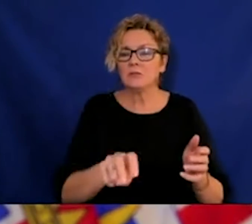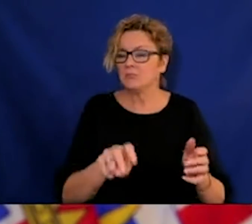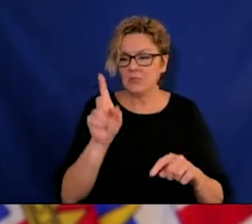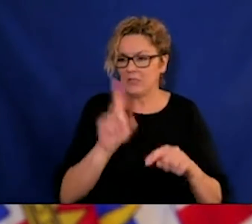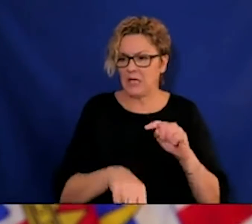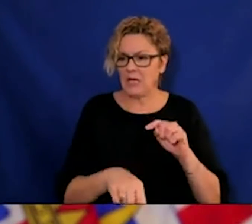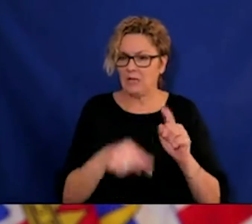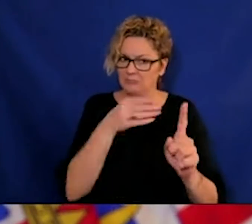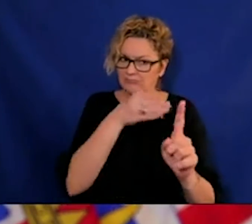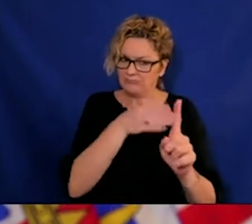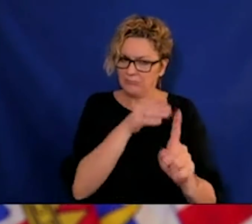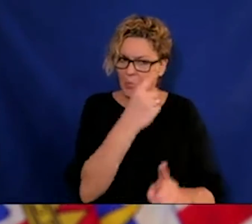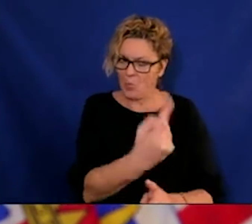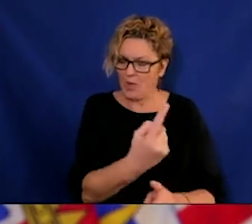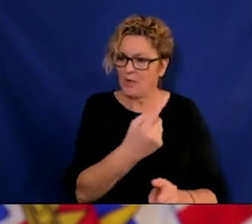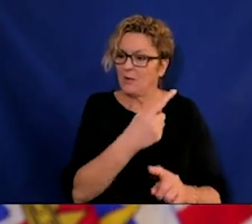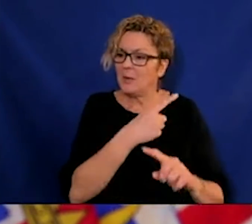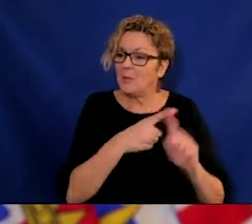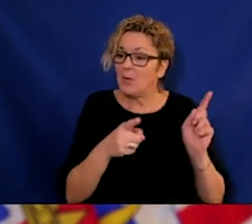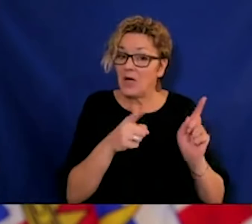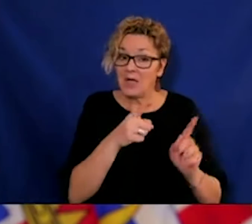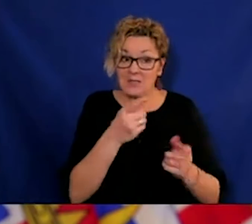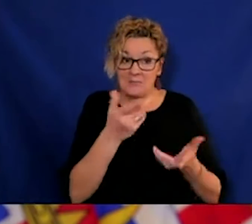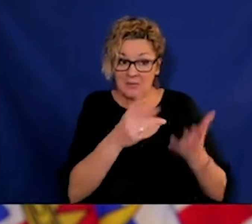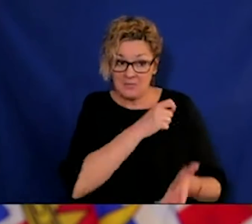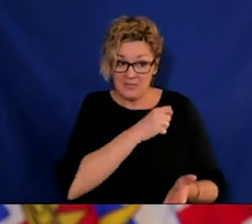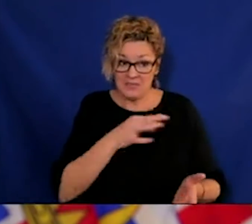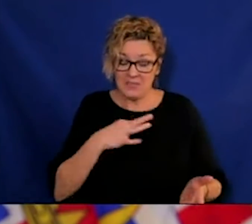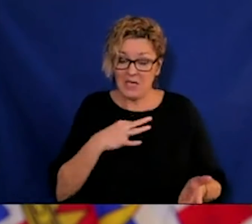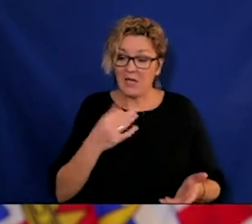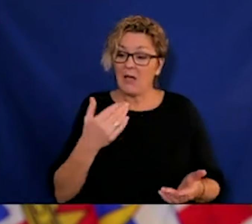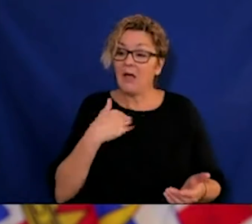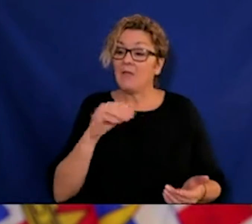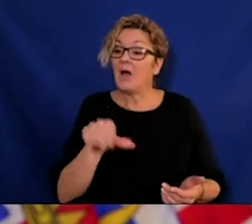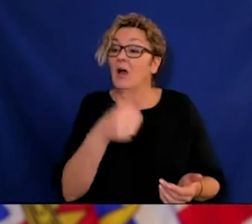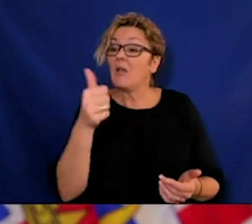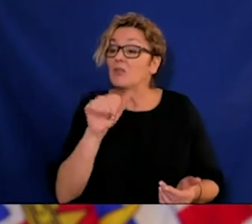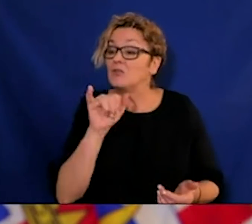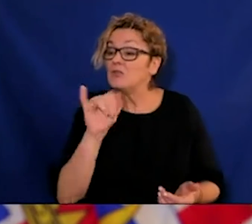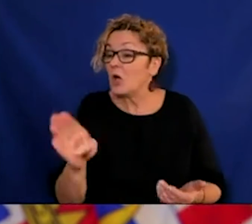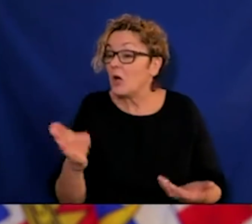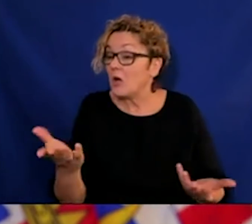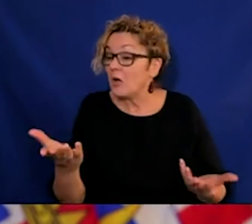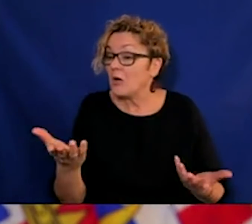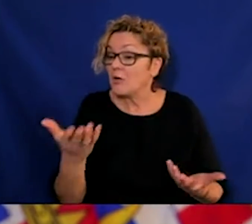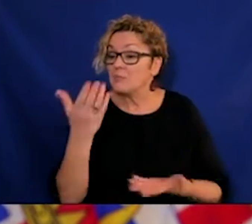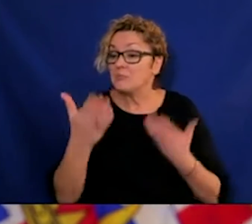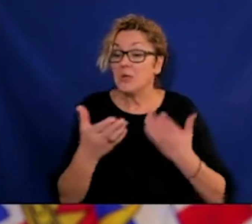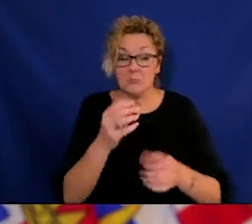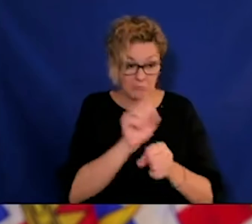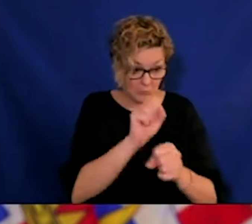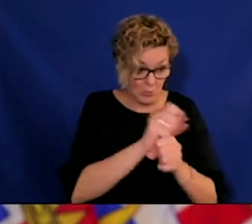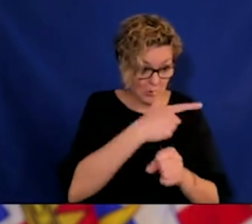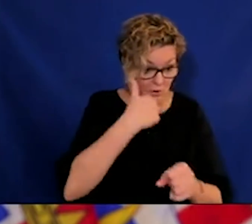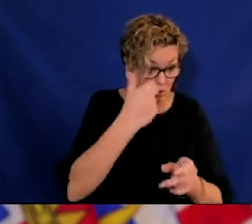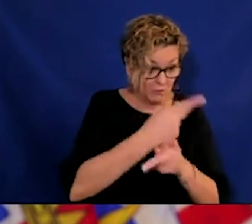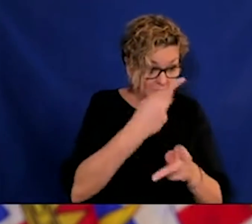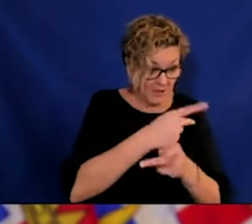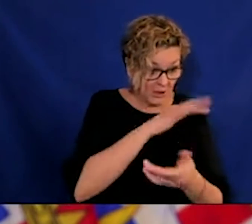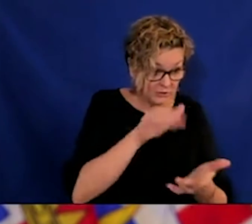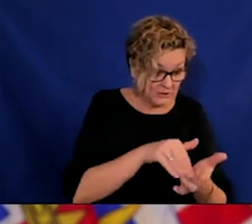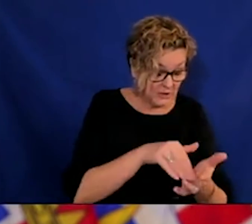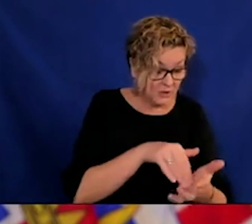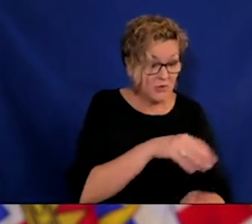almost daily outbreaks at long-term care homes, are you considering eliminating those exceptions that are made to allow